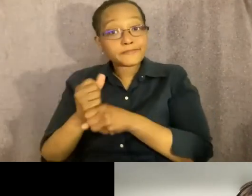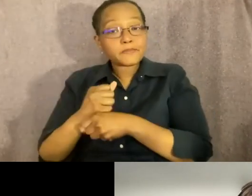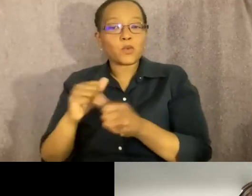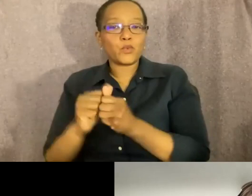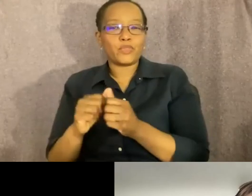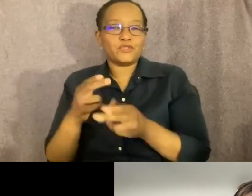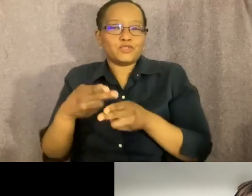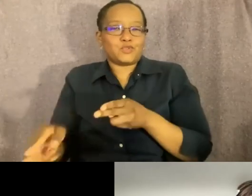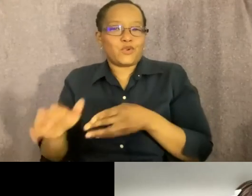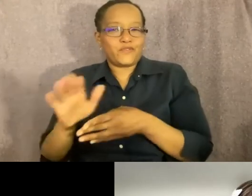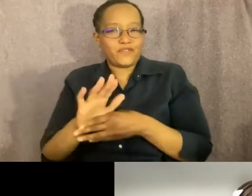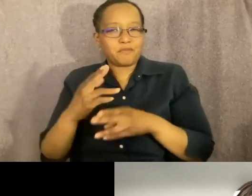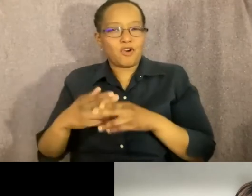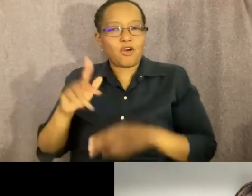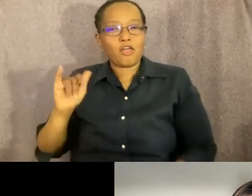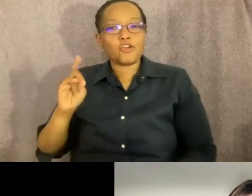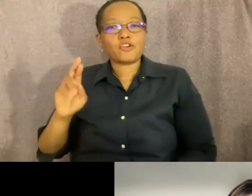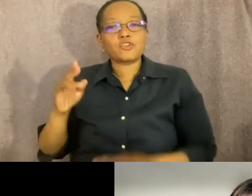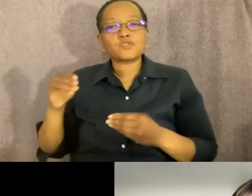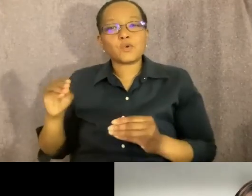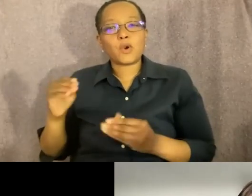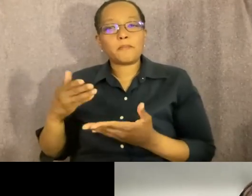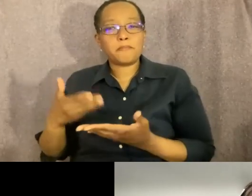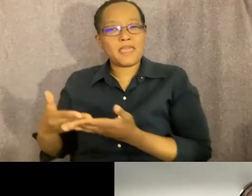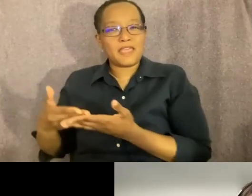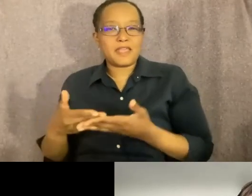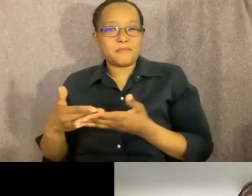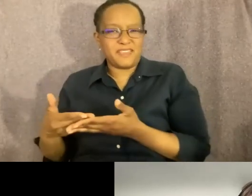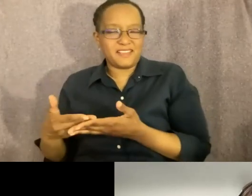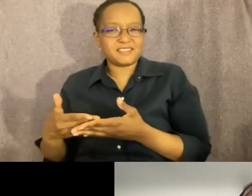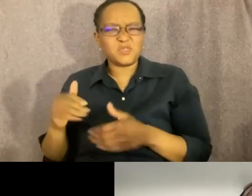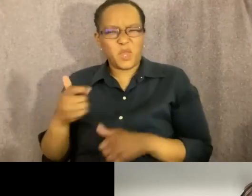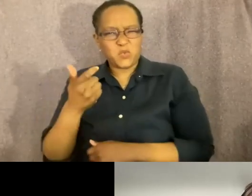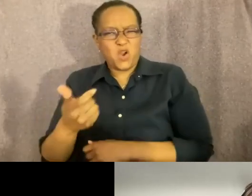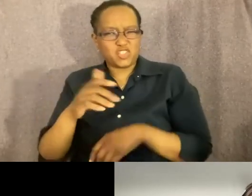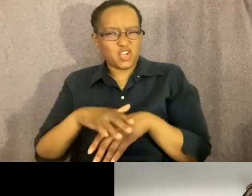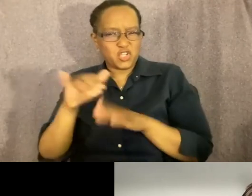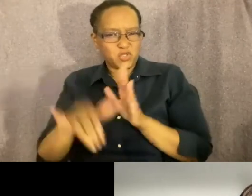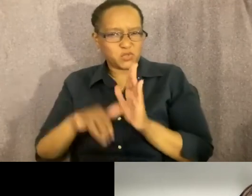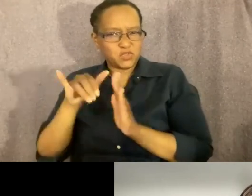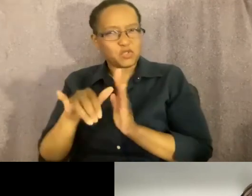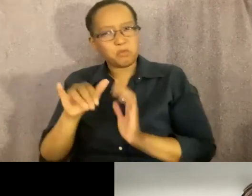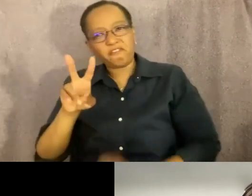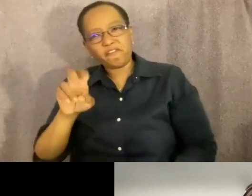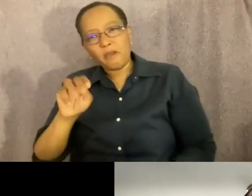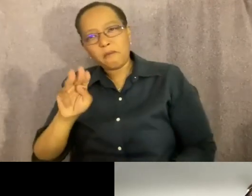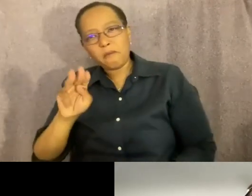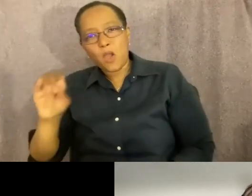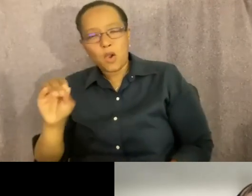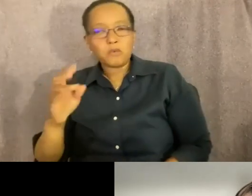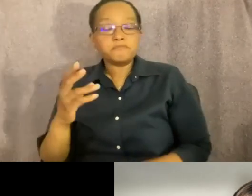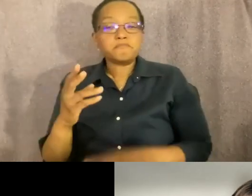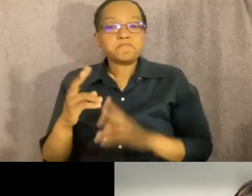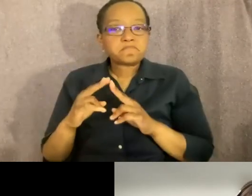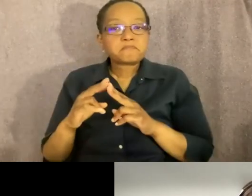Babies back in 2018, which you could watch it on YouTube, Vimeo. And I think it wasn't until a year later after I